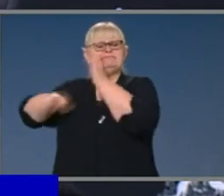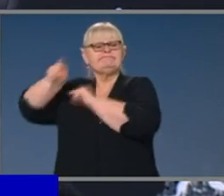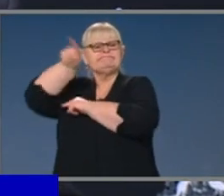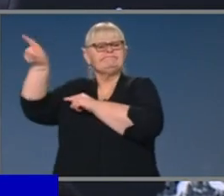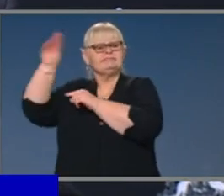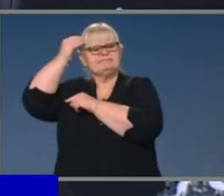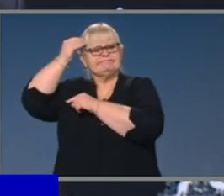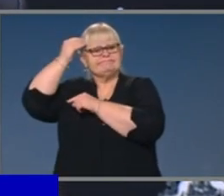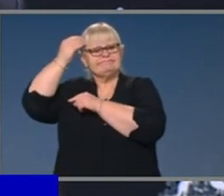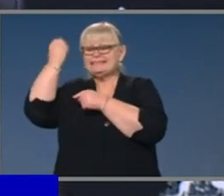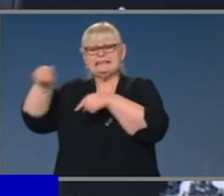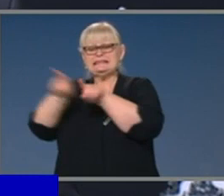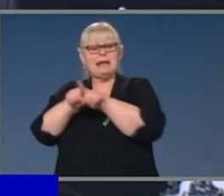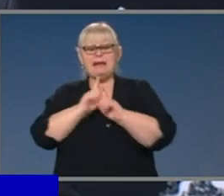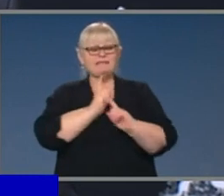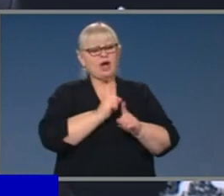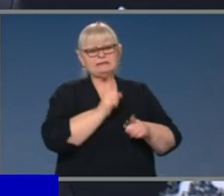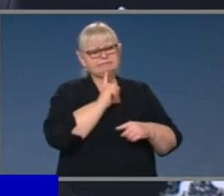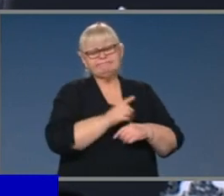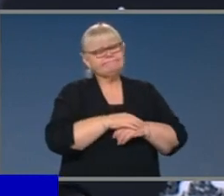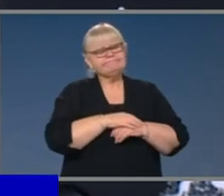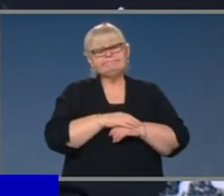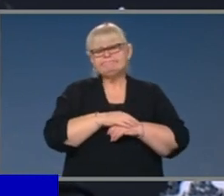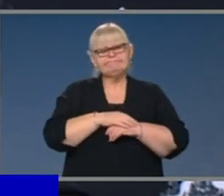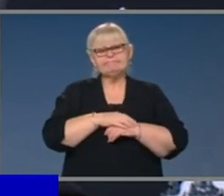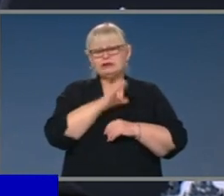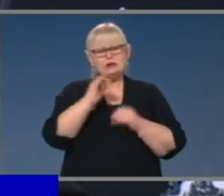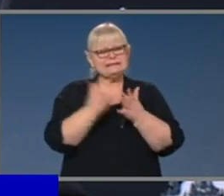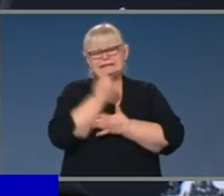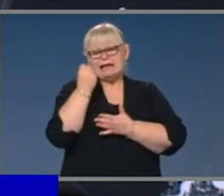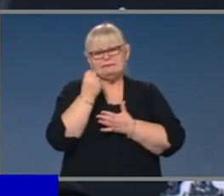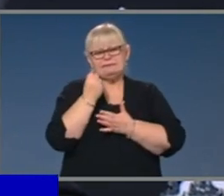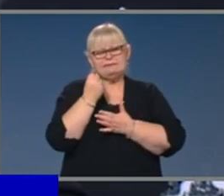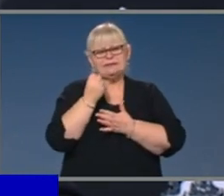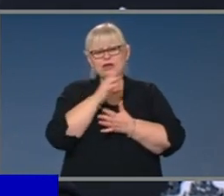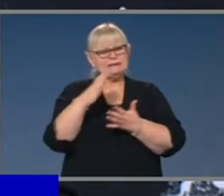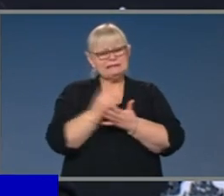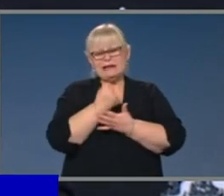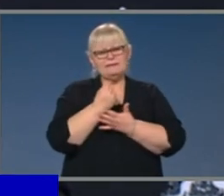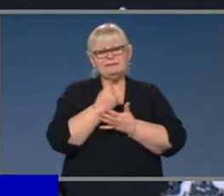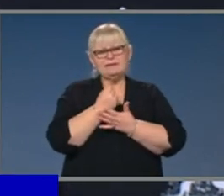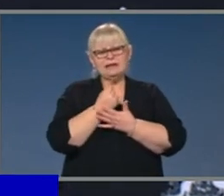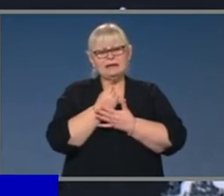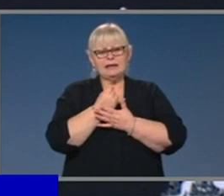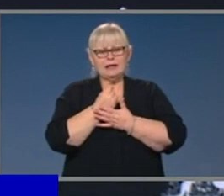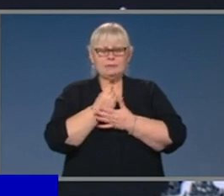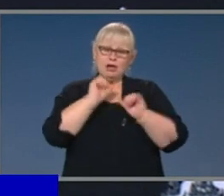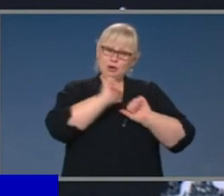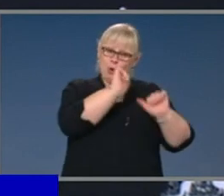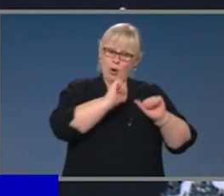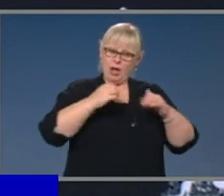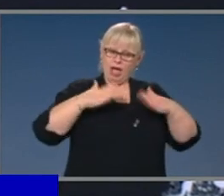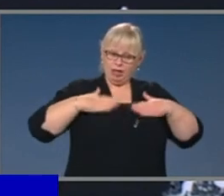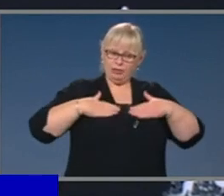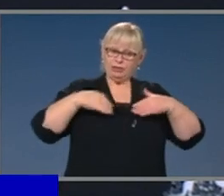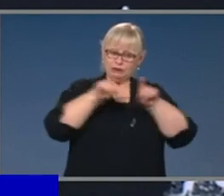The medical advice is that this is an unsafe thing to do. It puts not only your own health at risk,